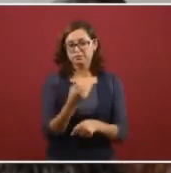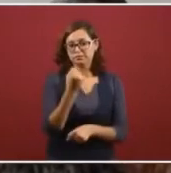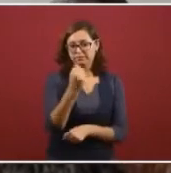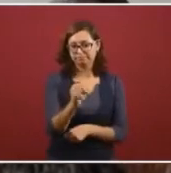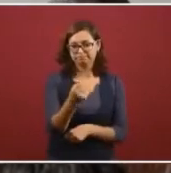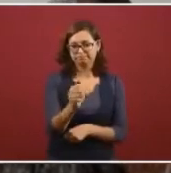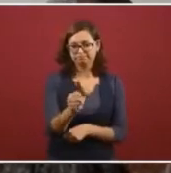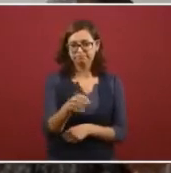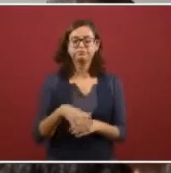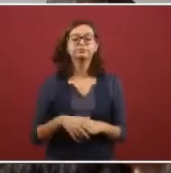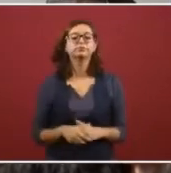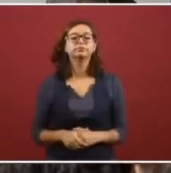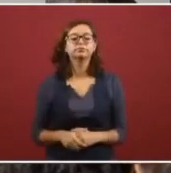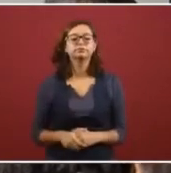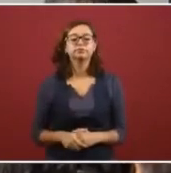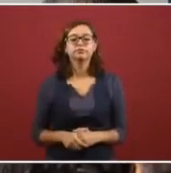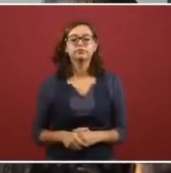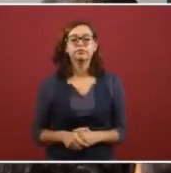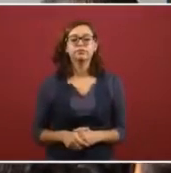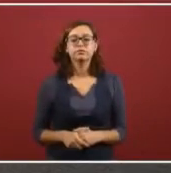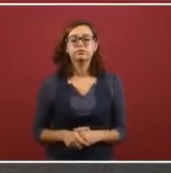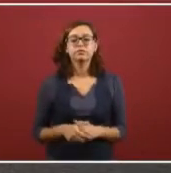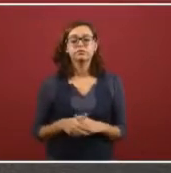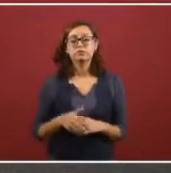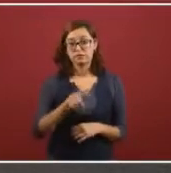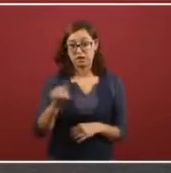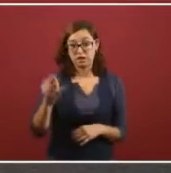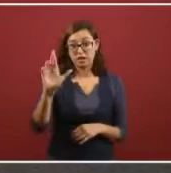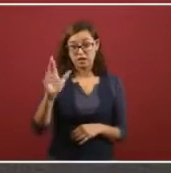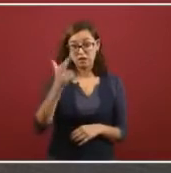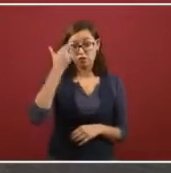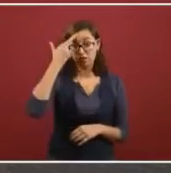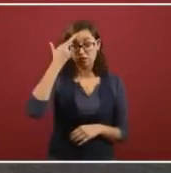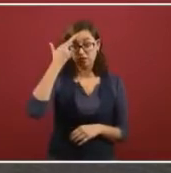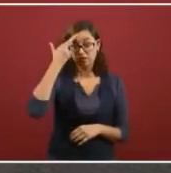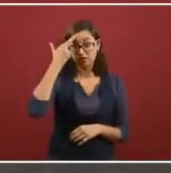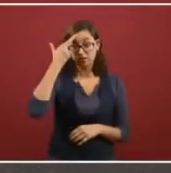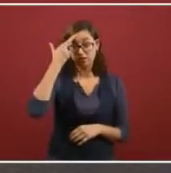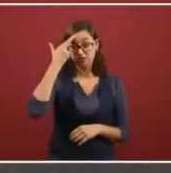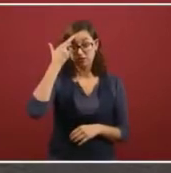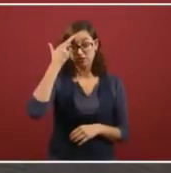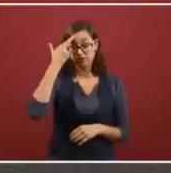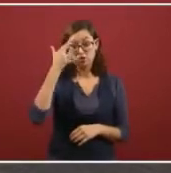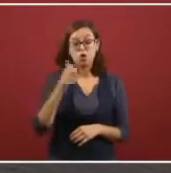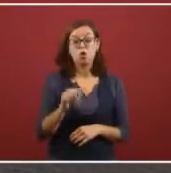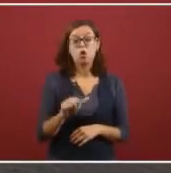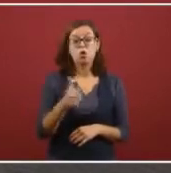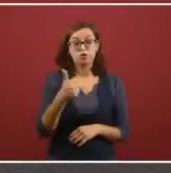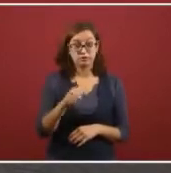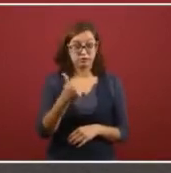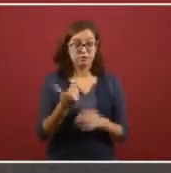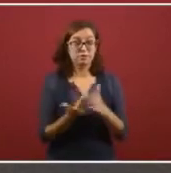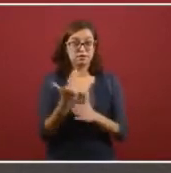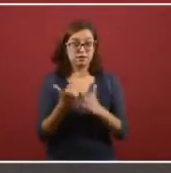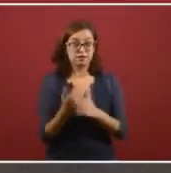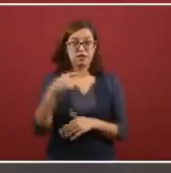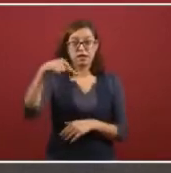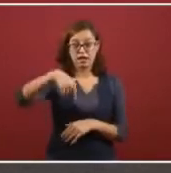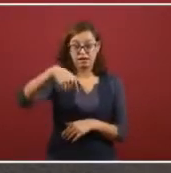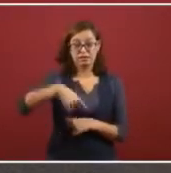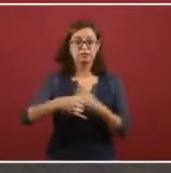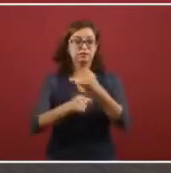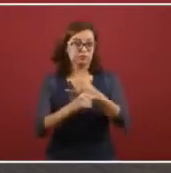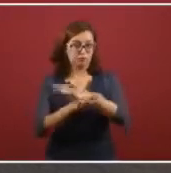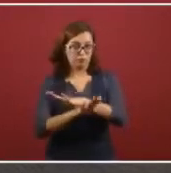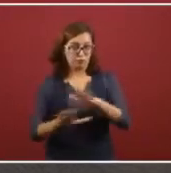deputies or the conference team. And at 11 a.m., they'll be doing